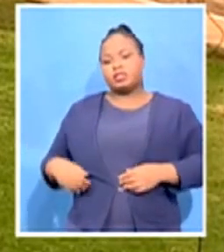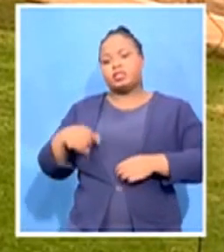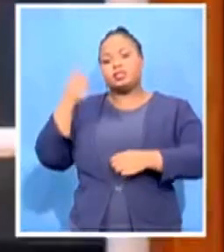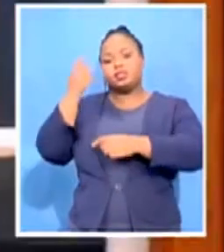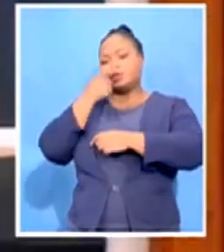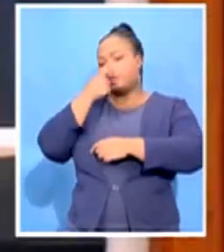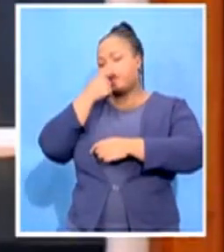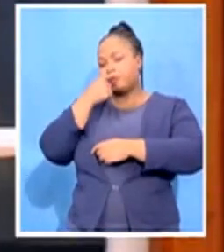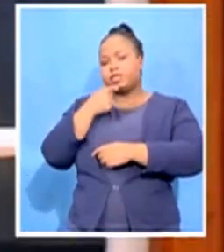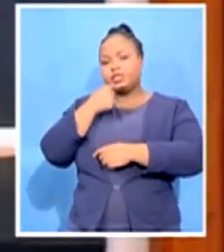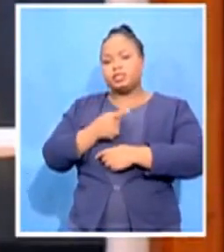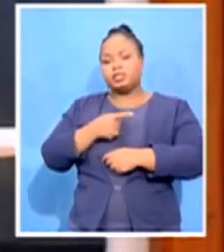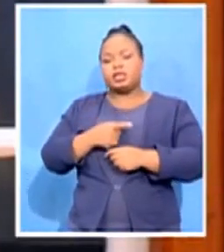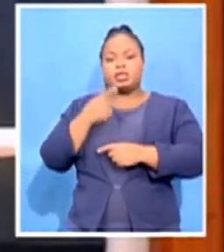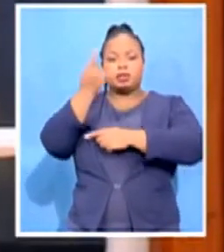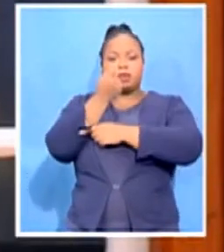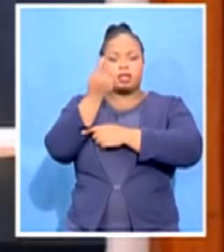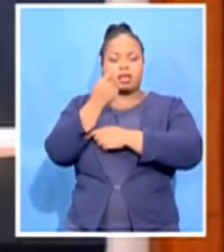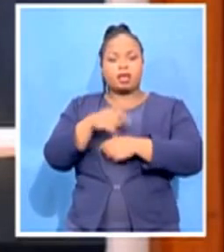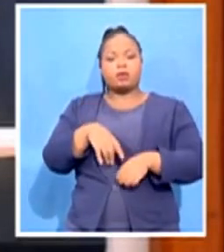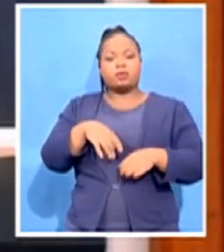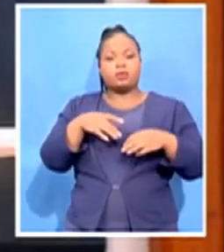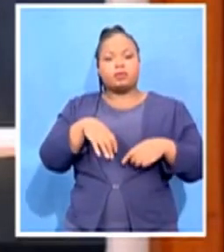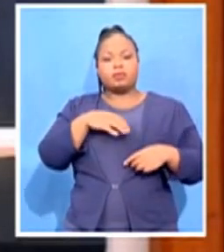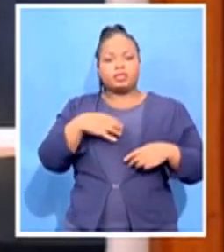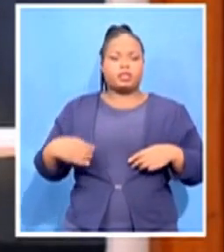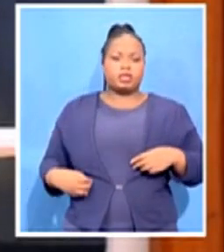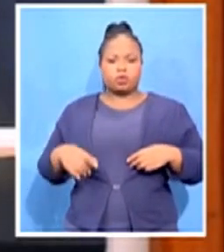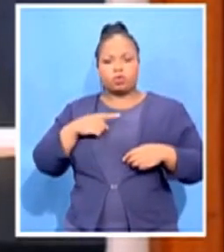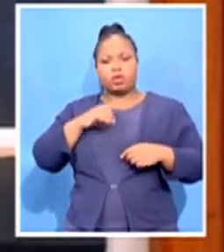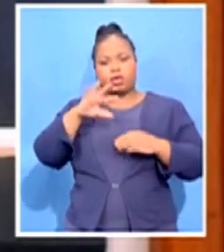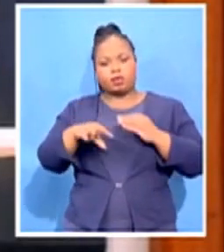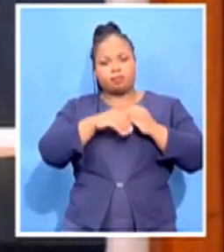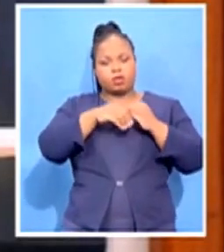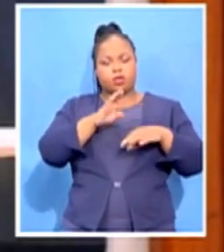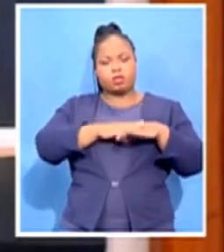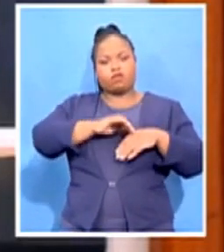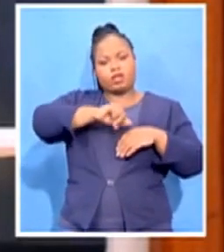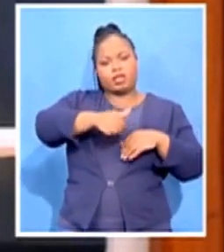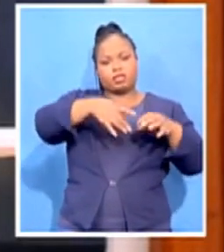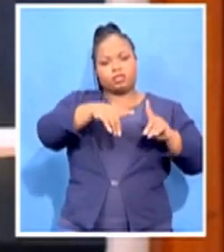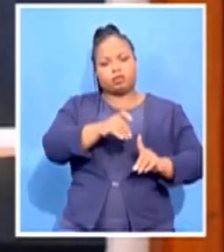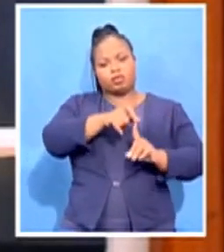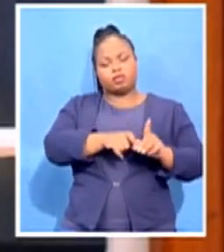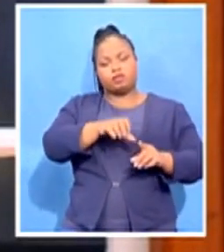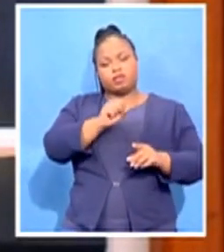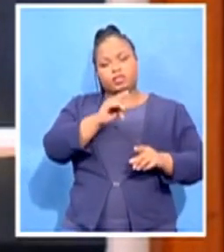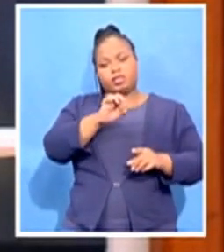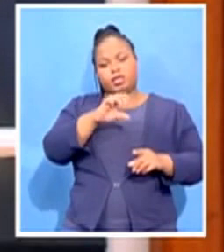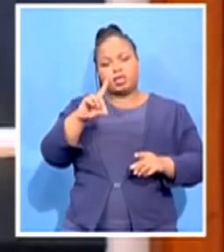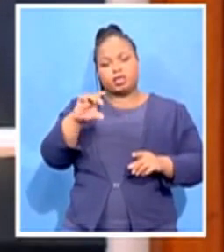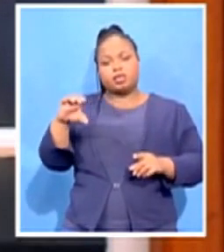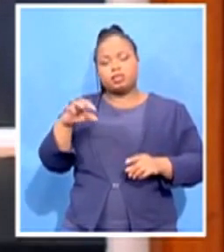of SADC to pull the region together to assist Mozambique in dealing with the security matter. As